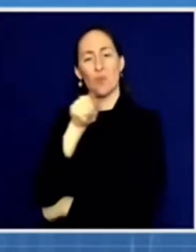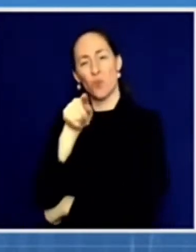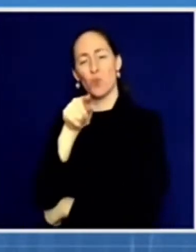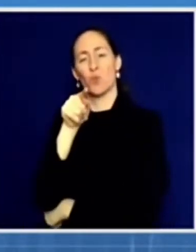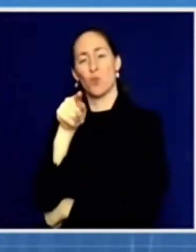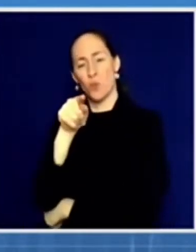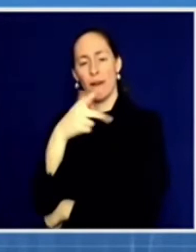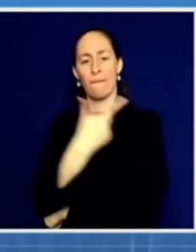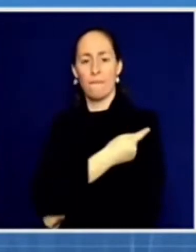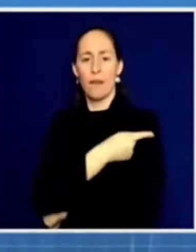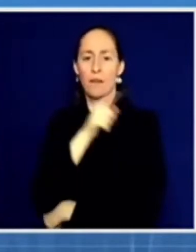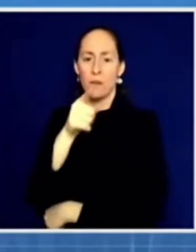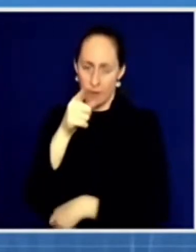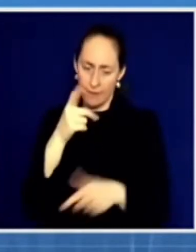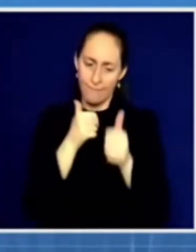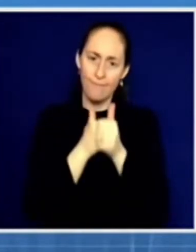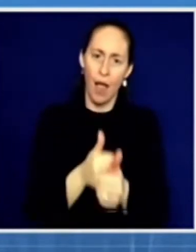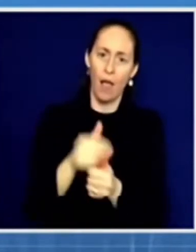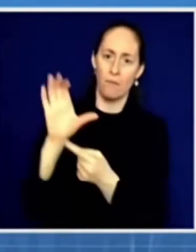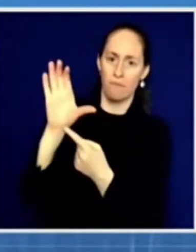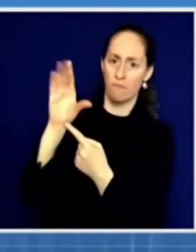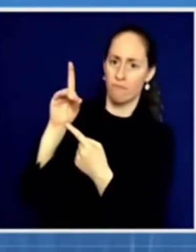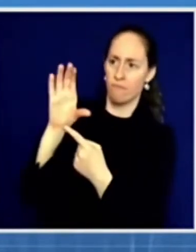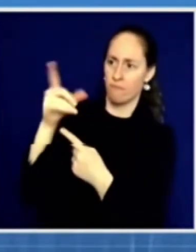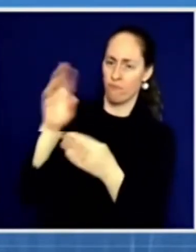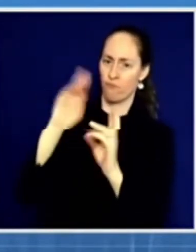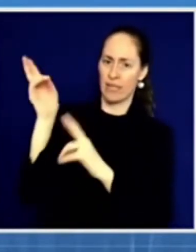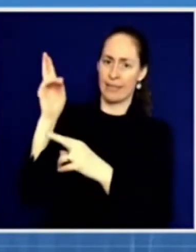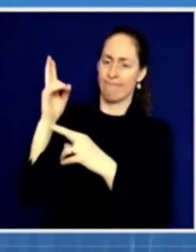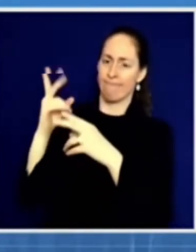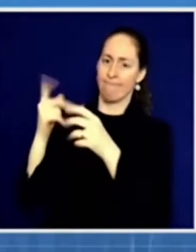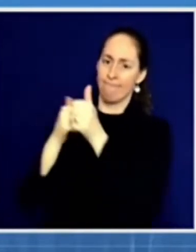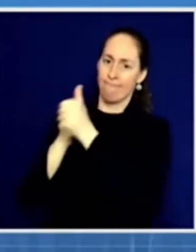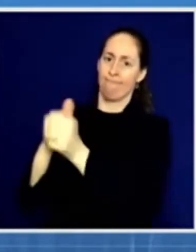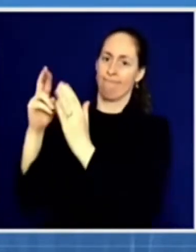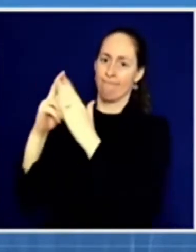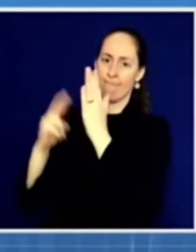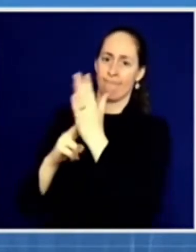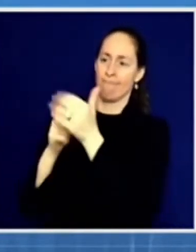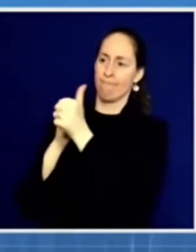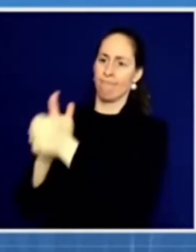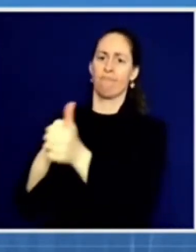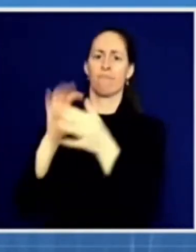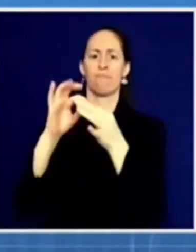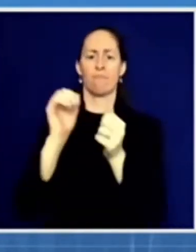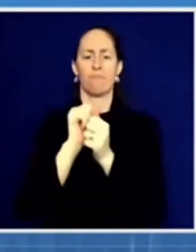CDC science-based guidance on travel and other matters. Dr. Belinsky, don't if you have anything to add here.